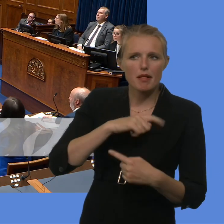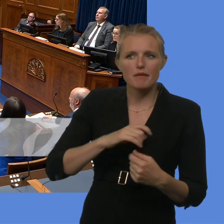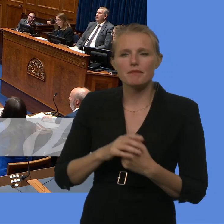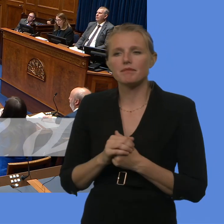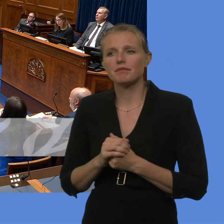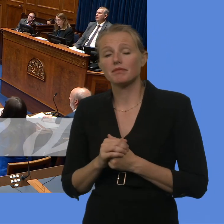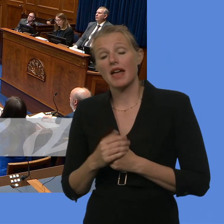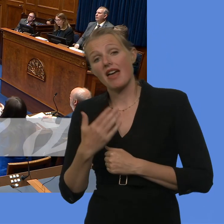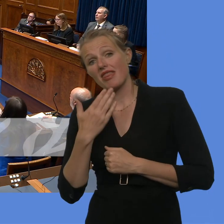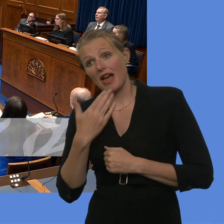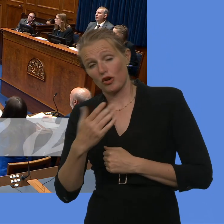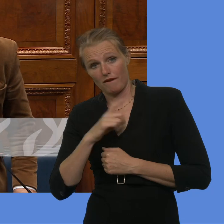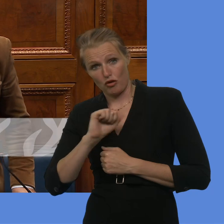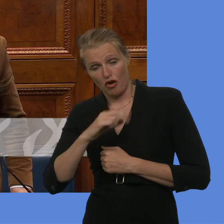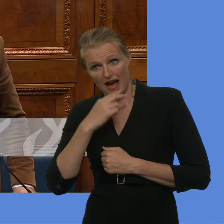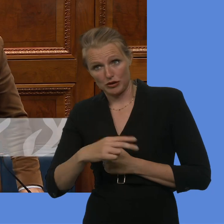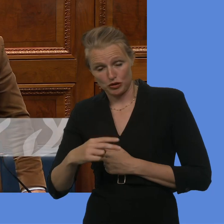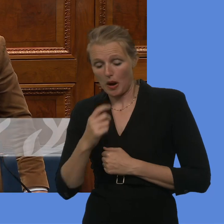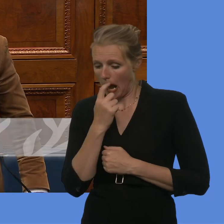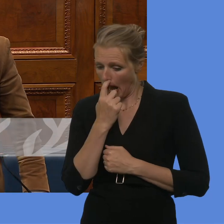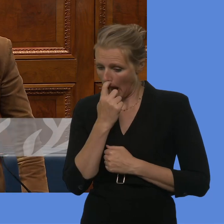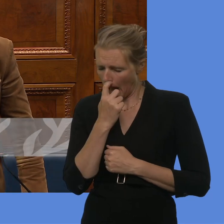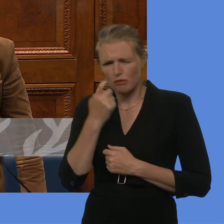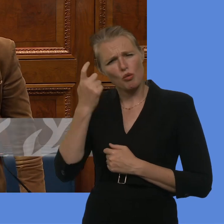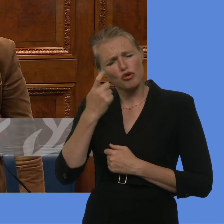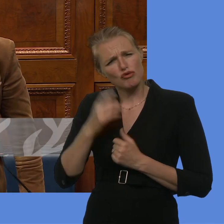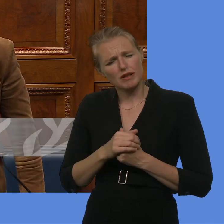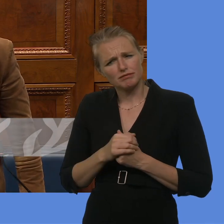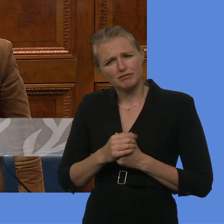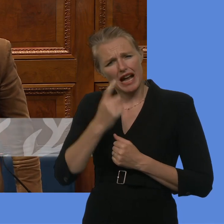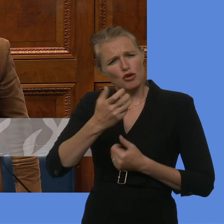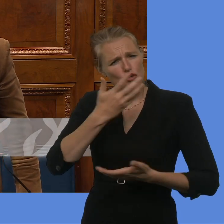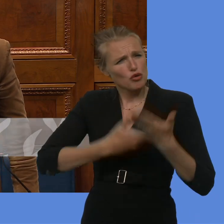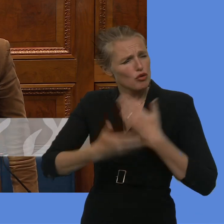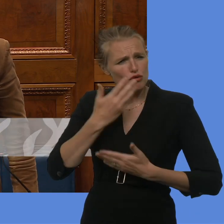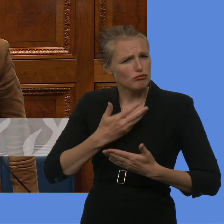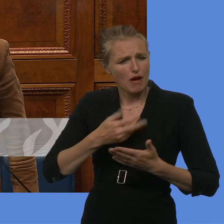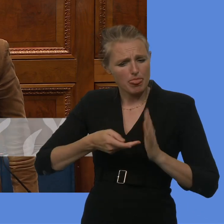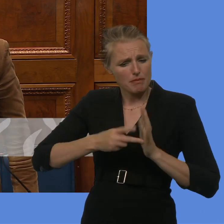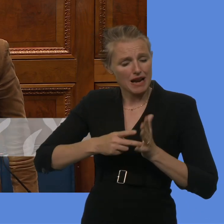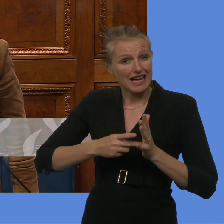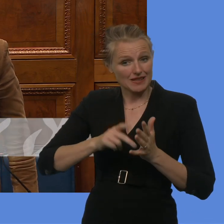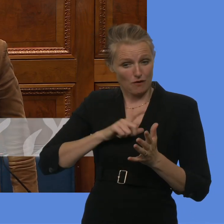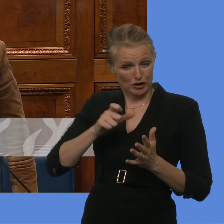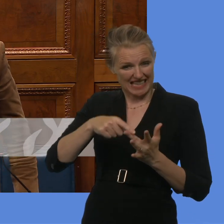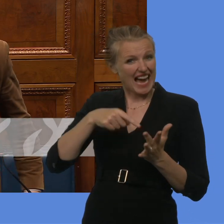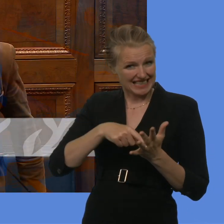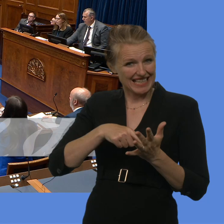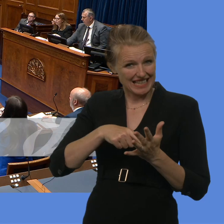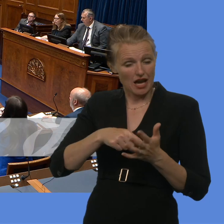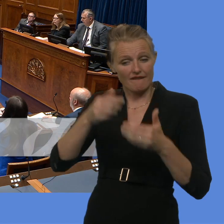Minister for her answer. her answer. I am wondering if she could outline what the plans are for Communities in transition three?